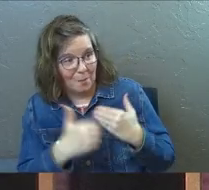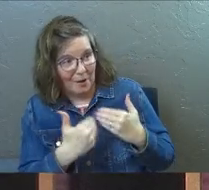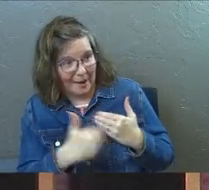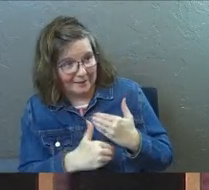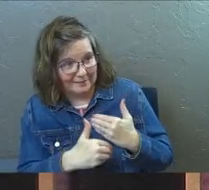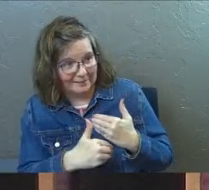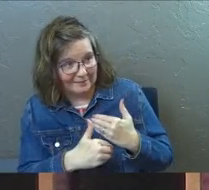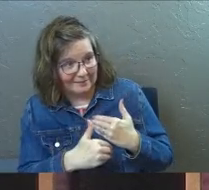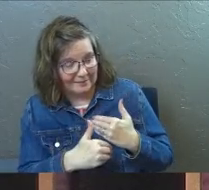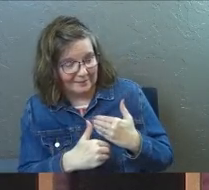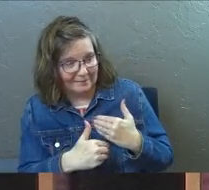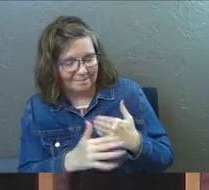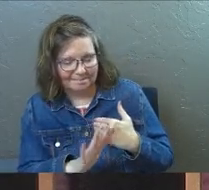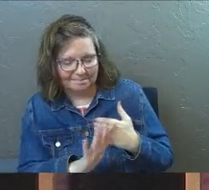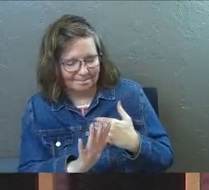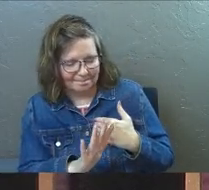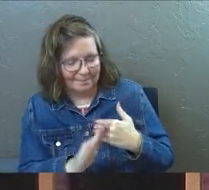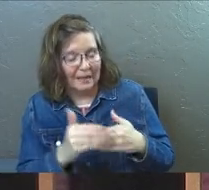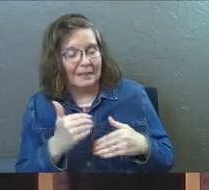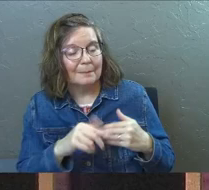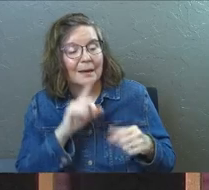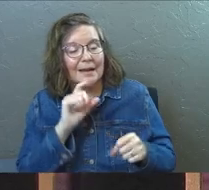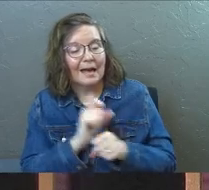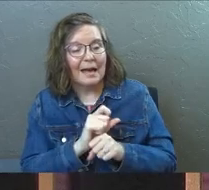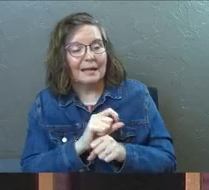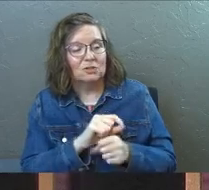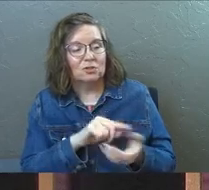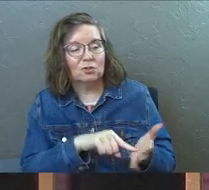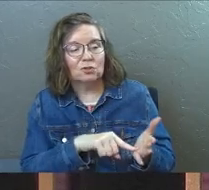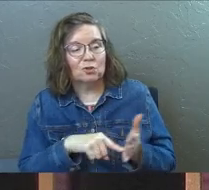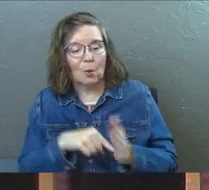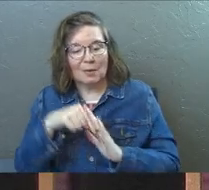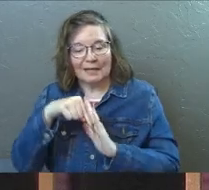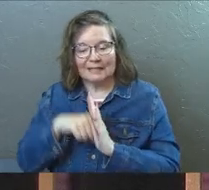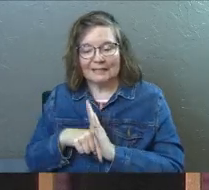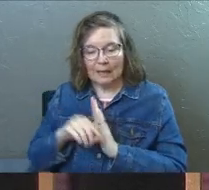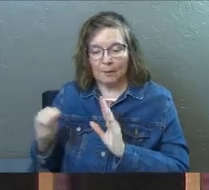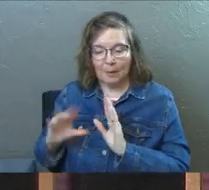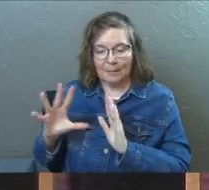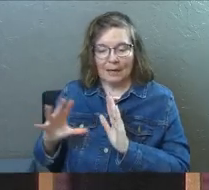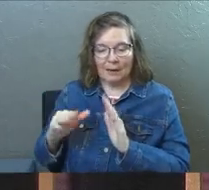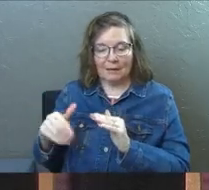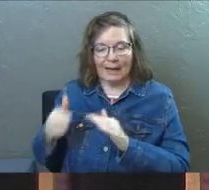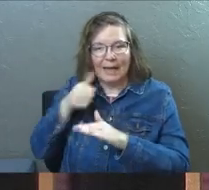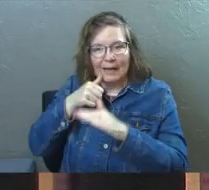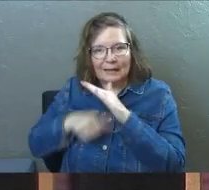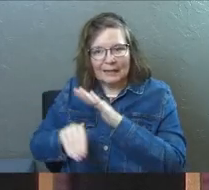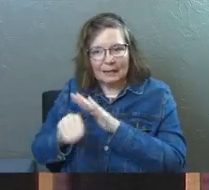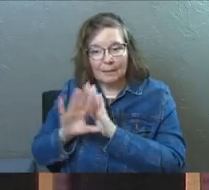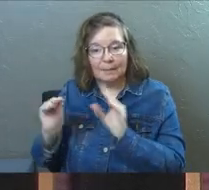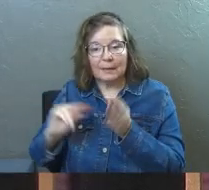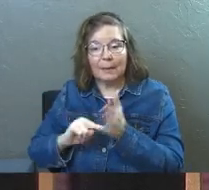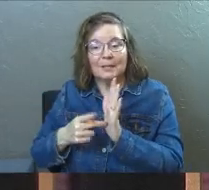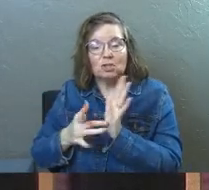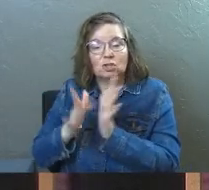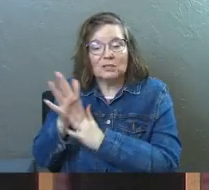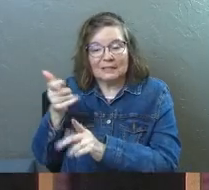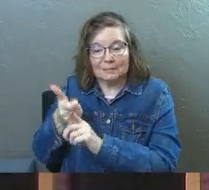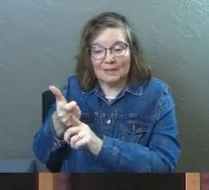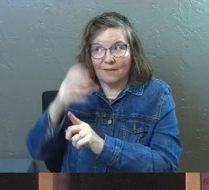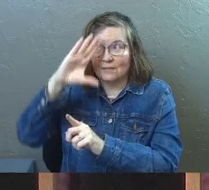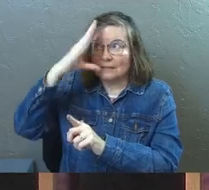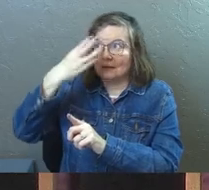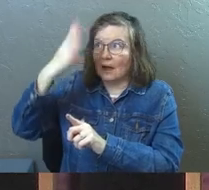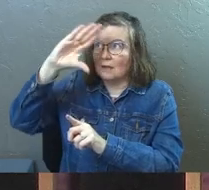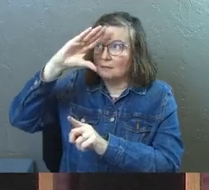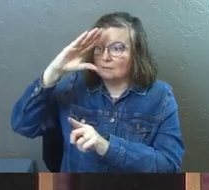bread. The bread actually pointed to a deeper miracle, which was that Jesus is God's son and